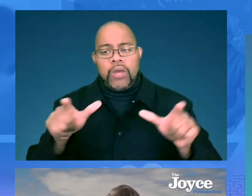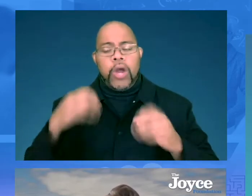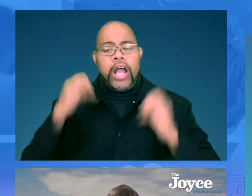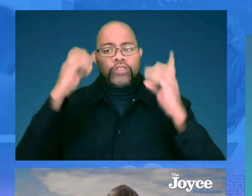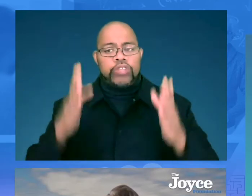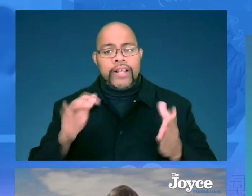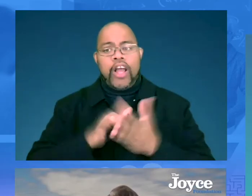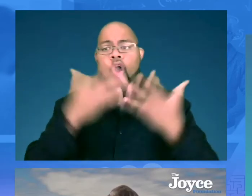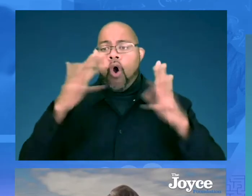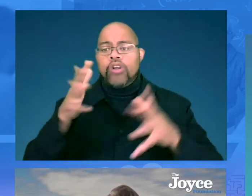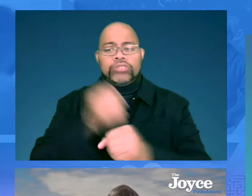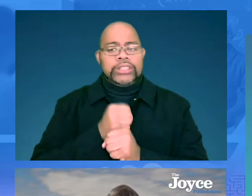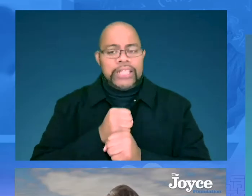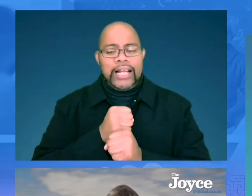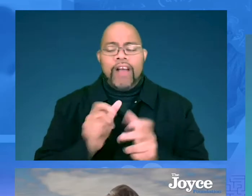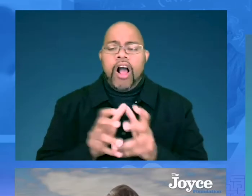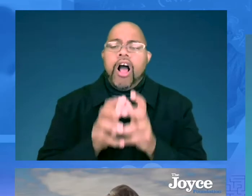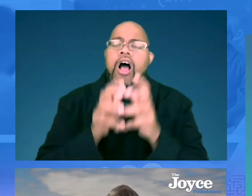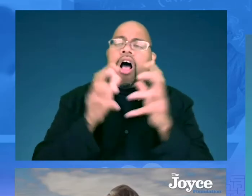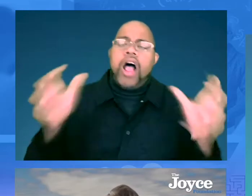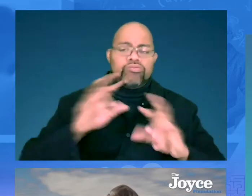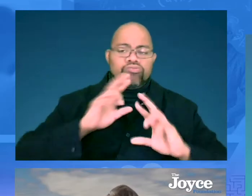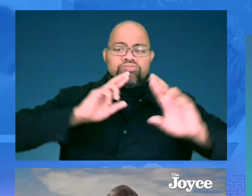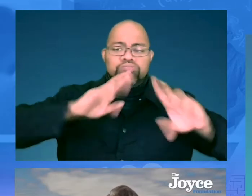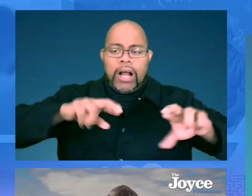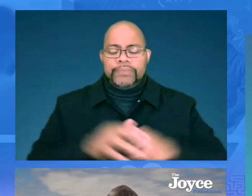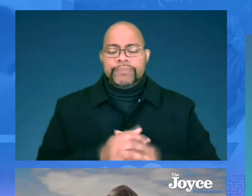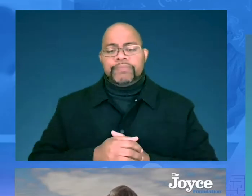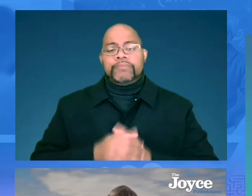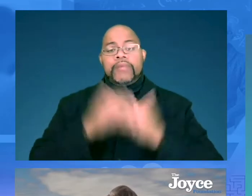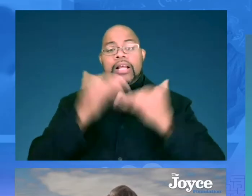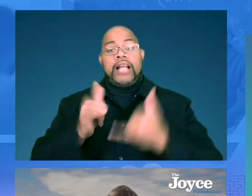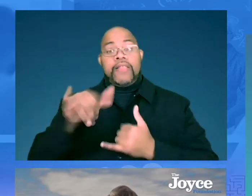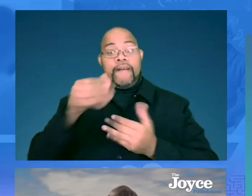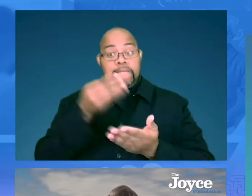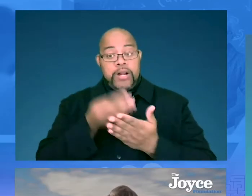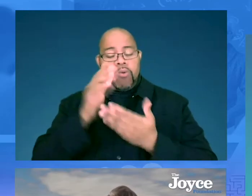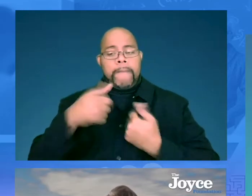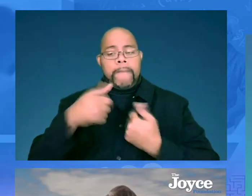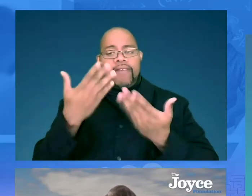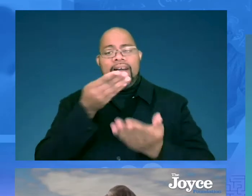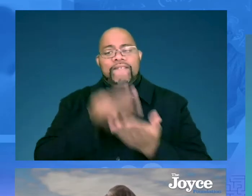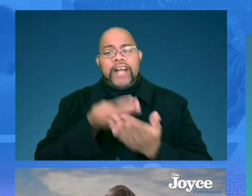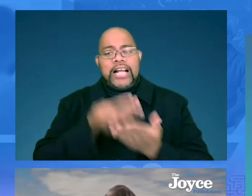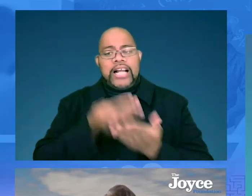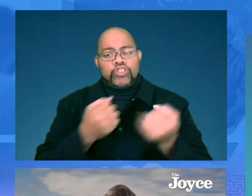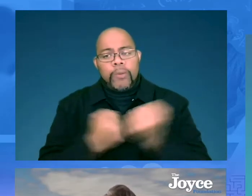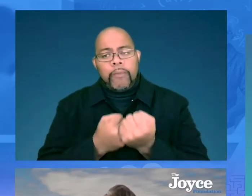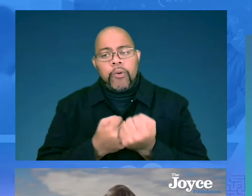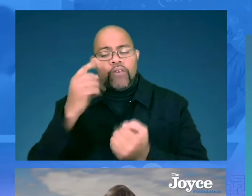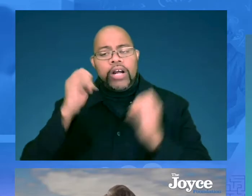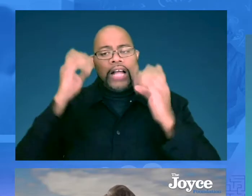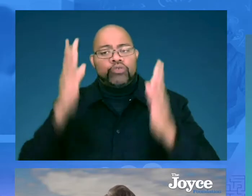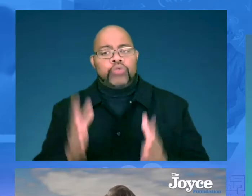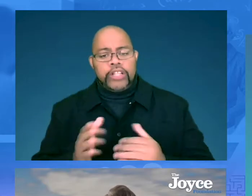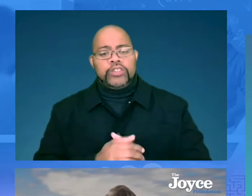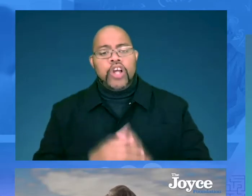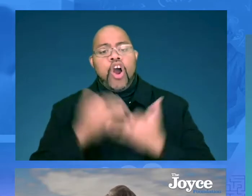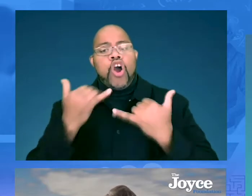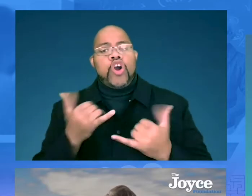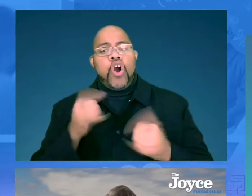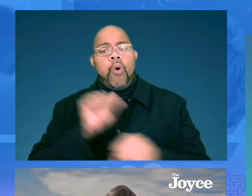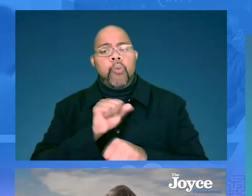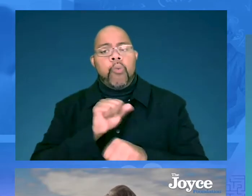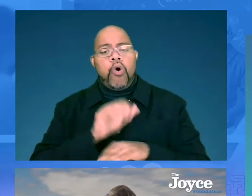educators that has already received a tremendous response. Now, these funds will provide financial support for